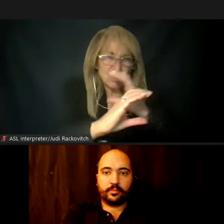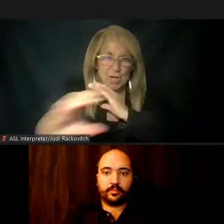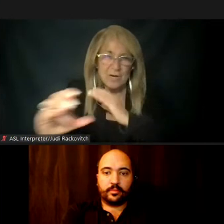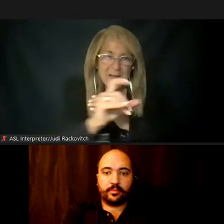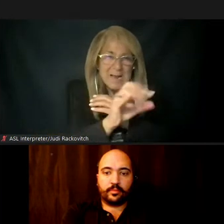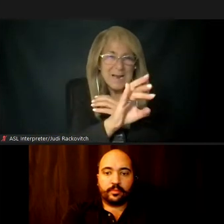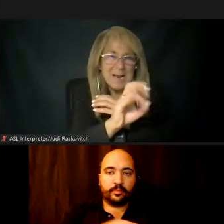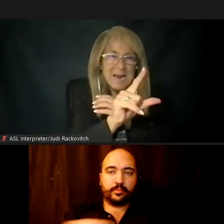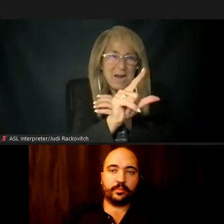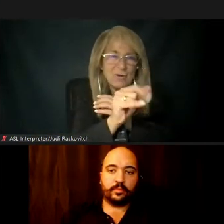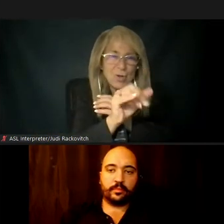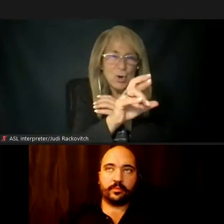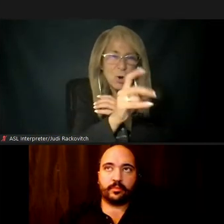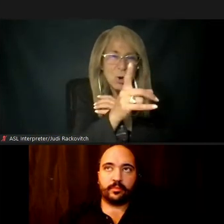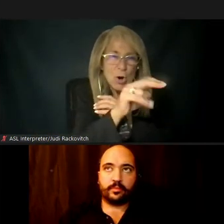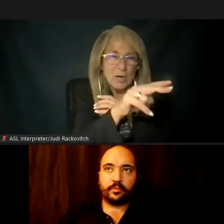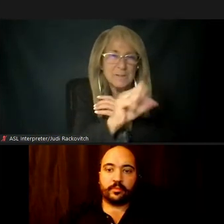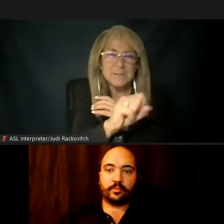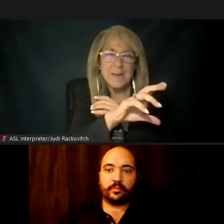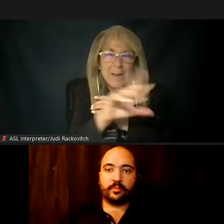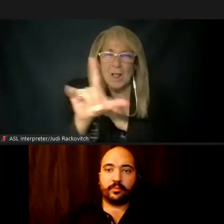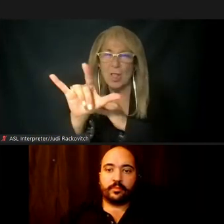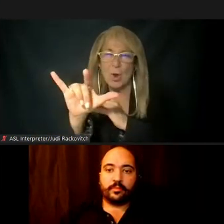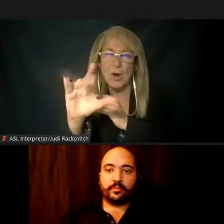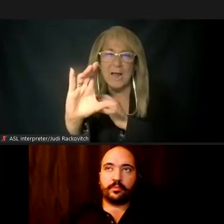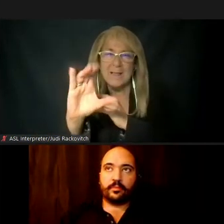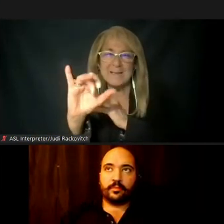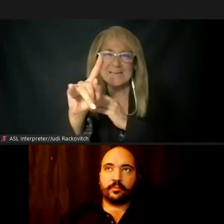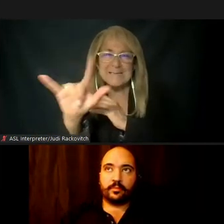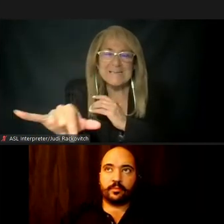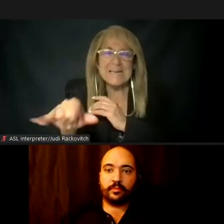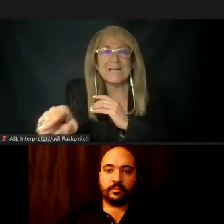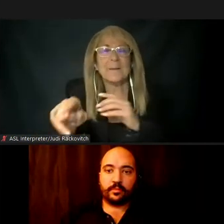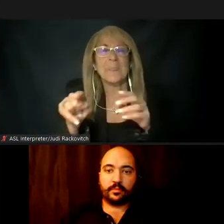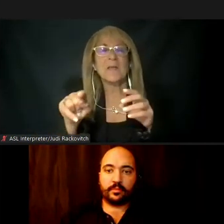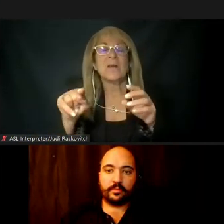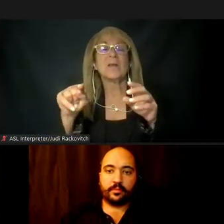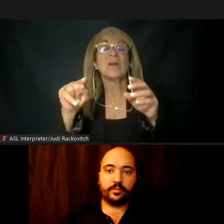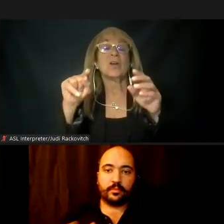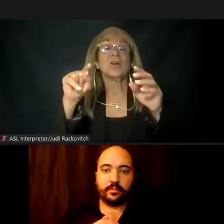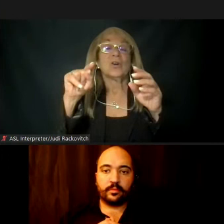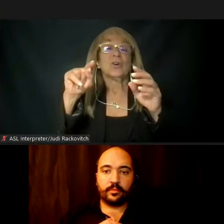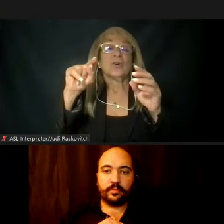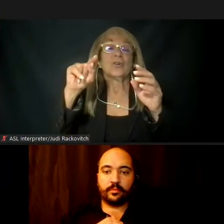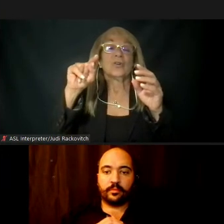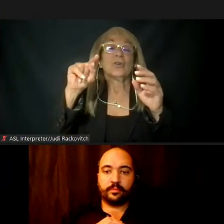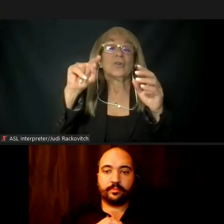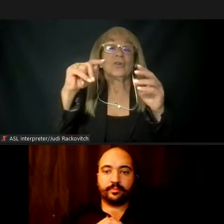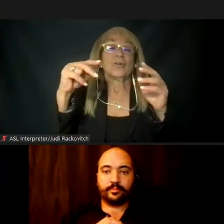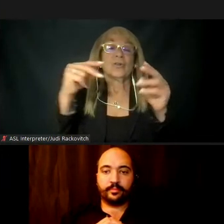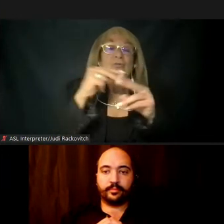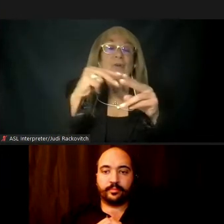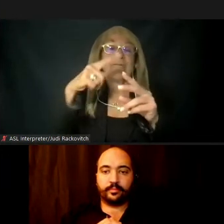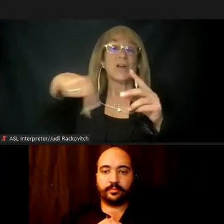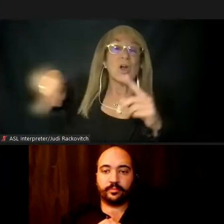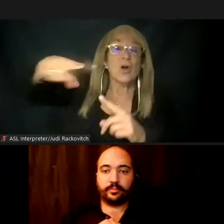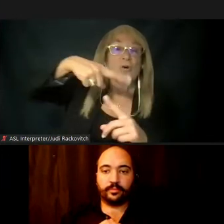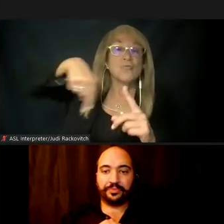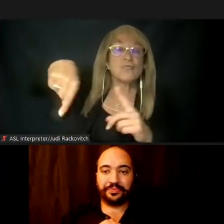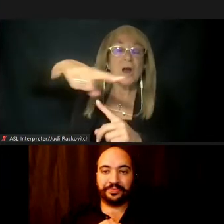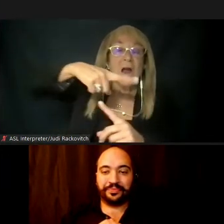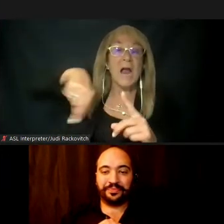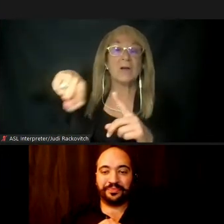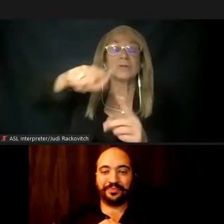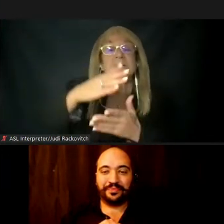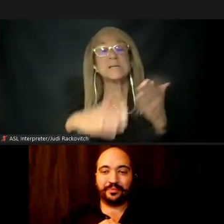populations are located. In terms of traffic that diverts around the Manhattan Central Business District to avoid tolls, some drivers currently